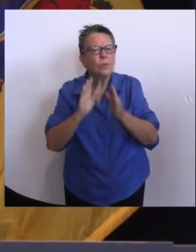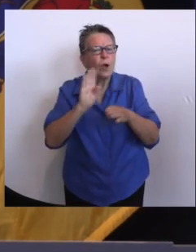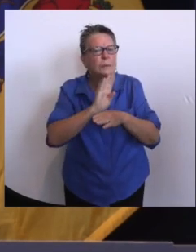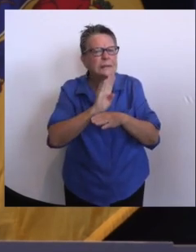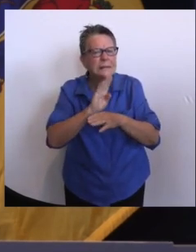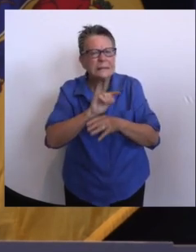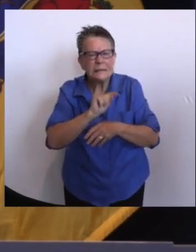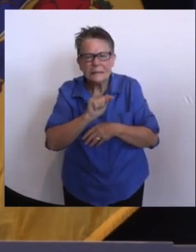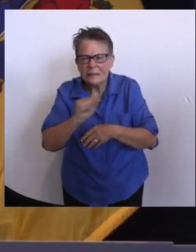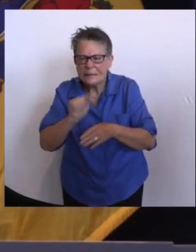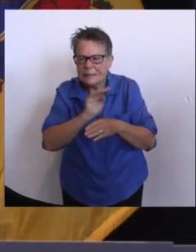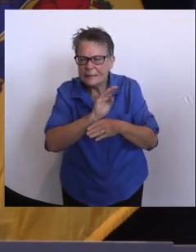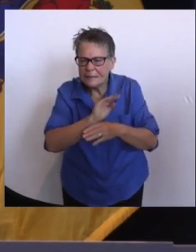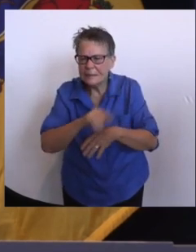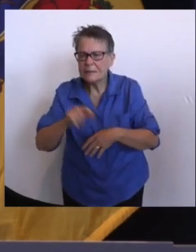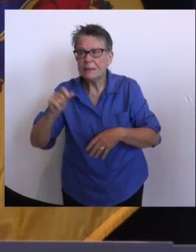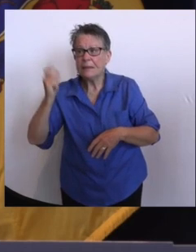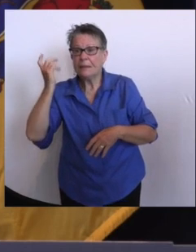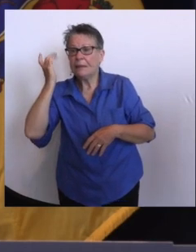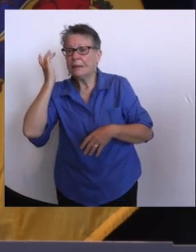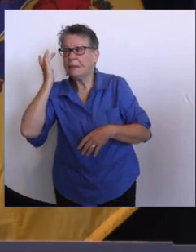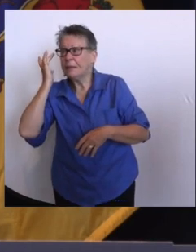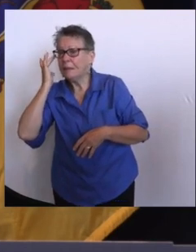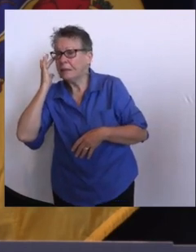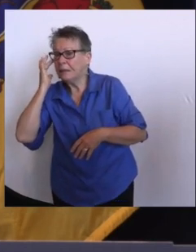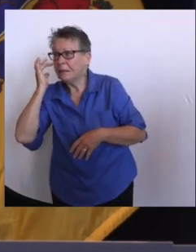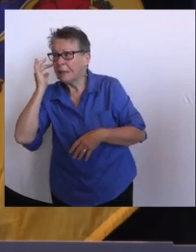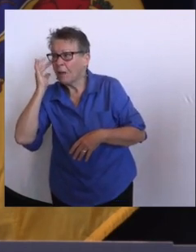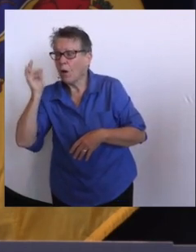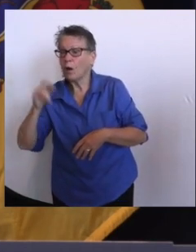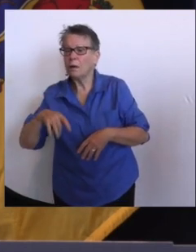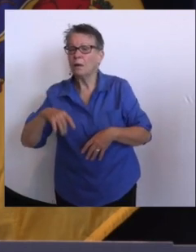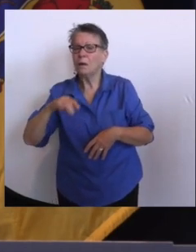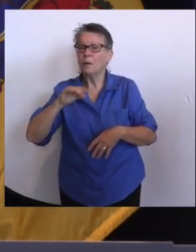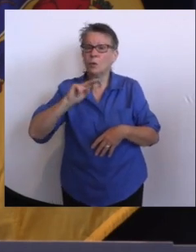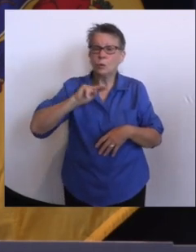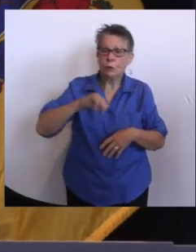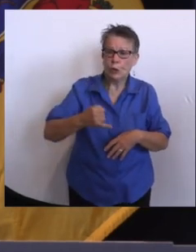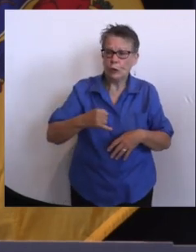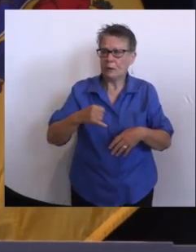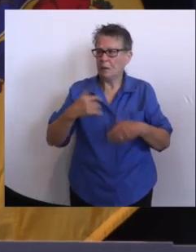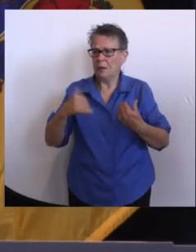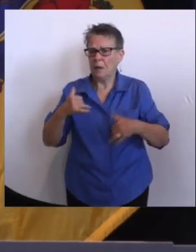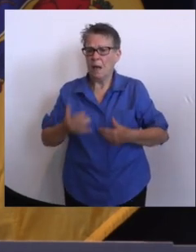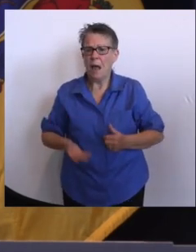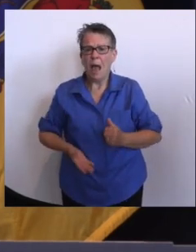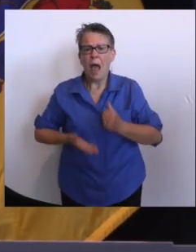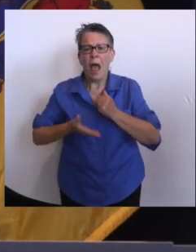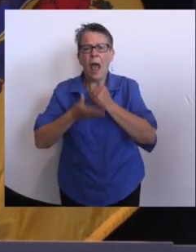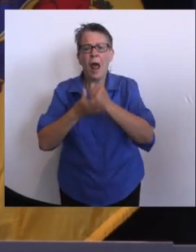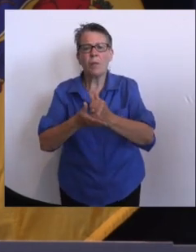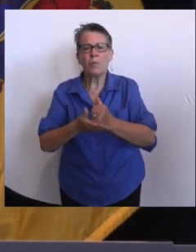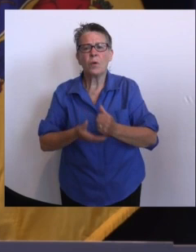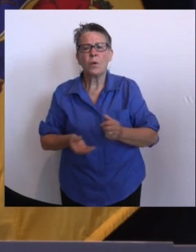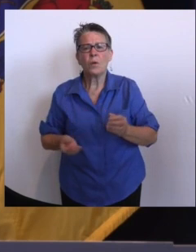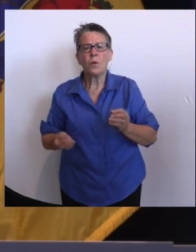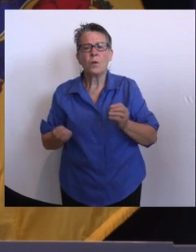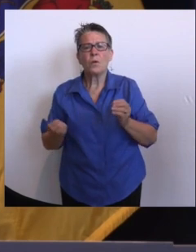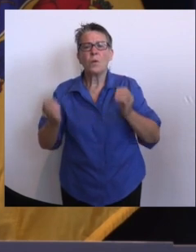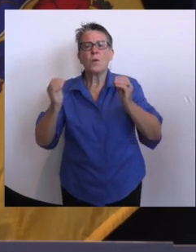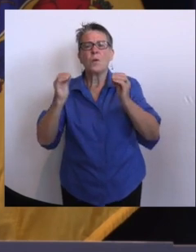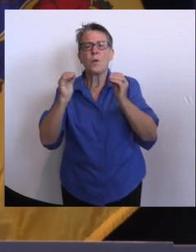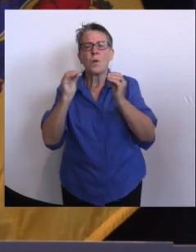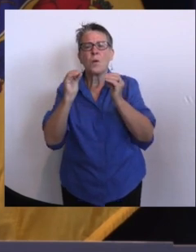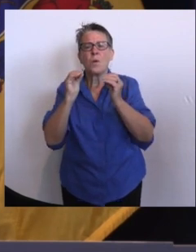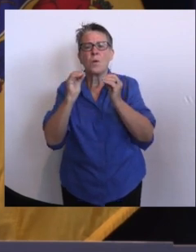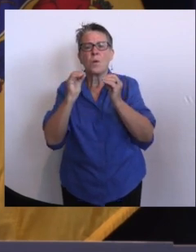bigger. They have a lot more small businesses than we do of all American states since this pandemic began. But we're constantly